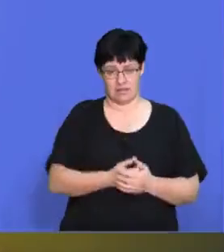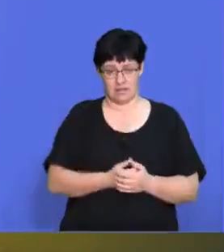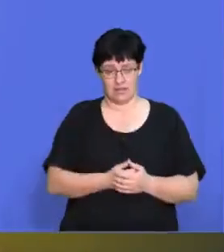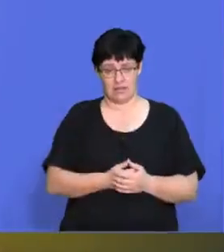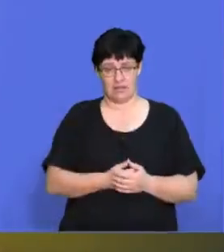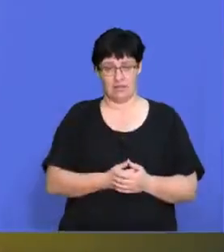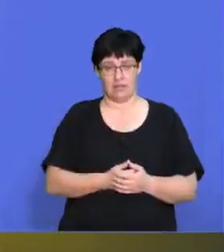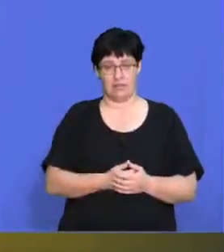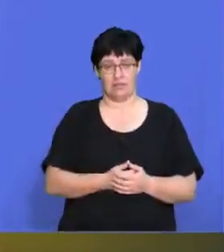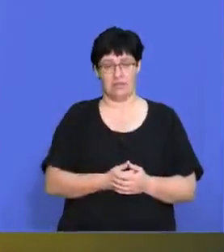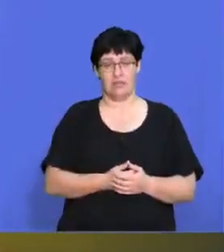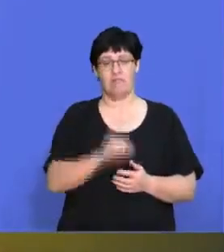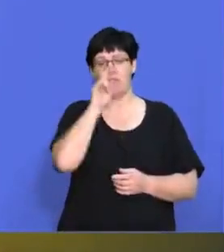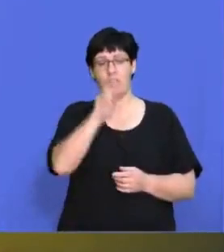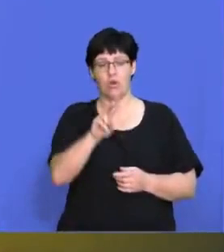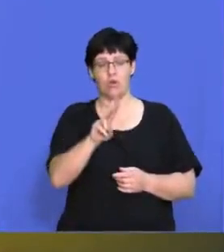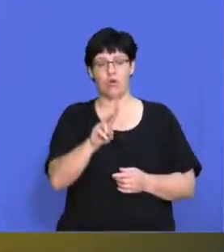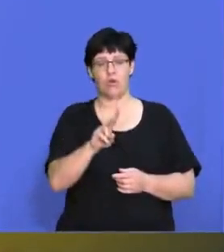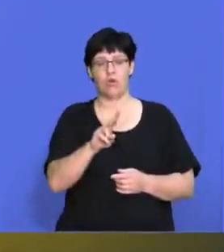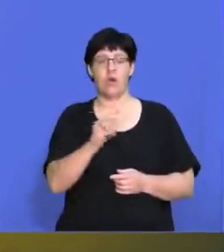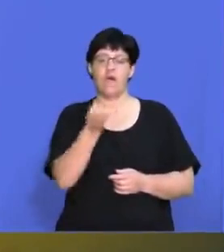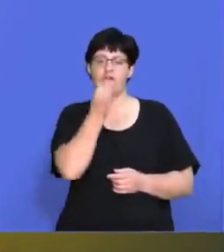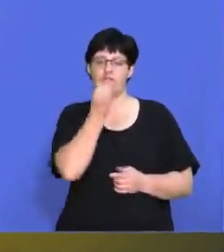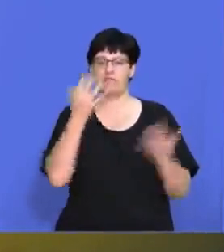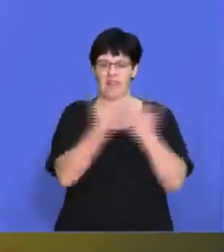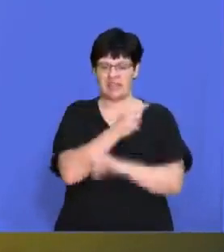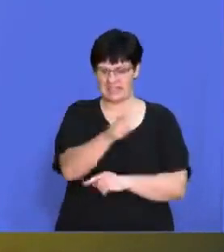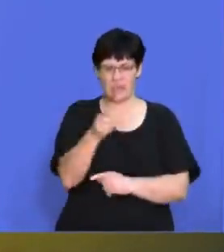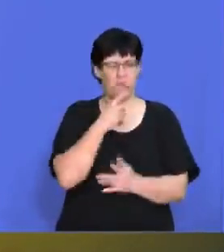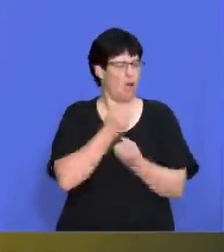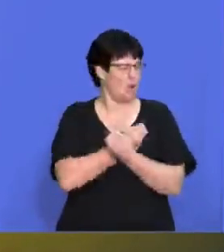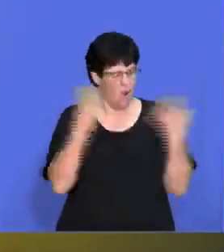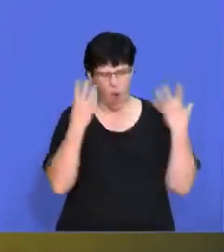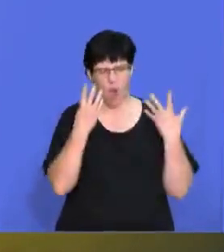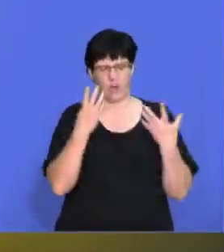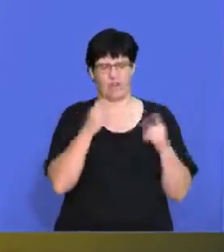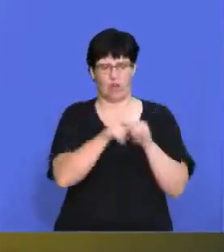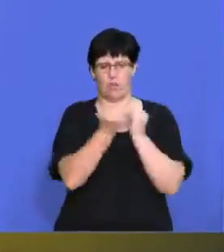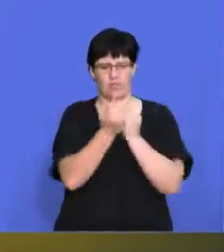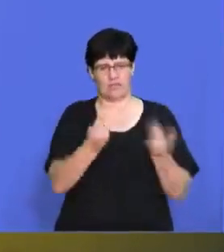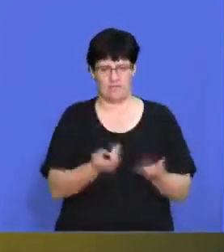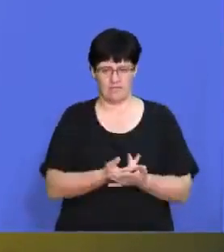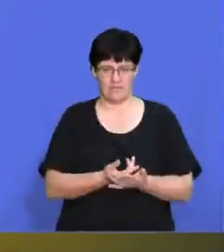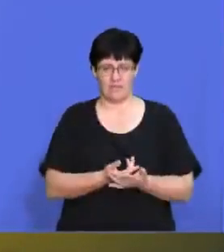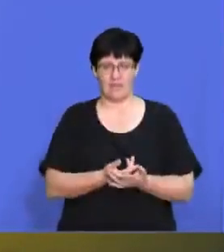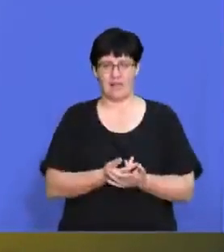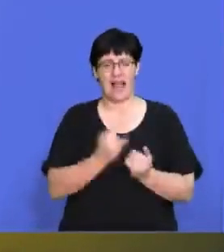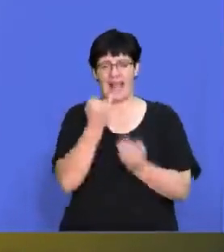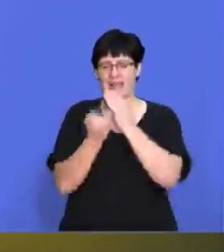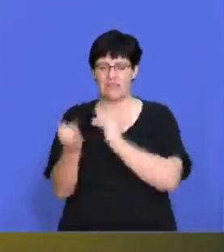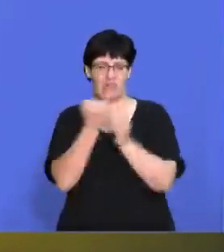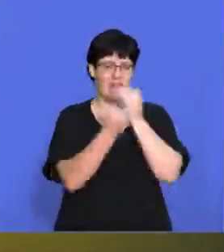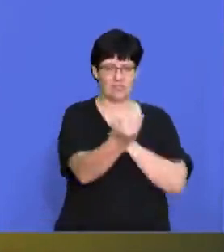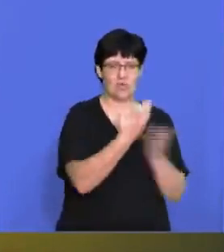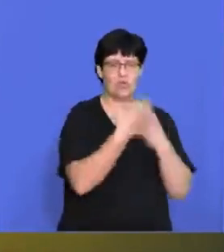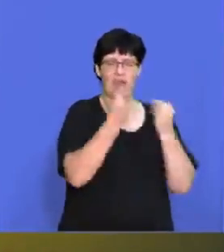the fast food industry, right, there's a lot of competition there. So particular individual businesses, they